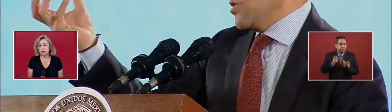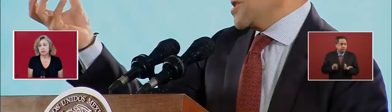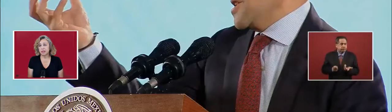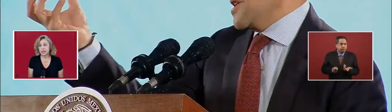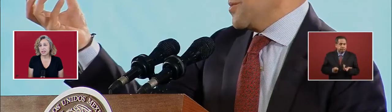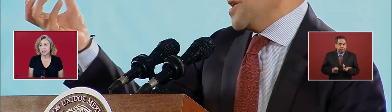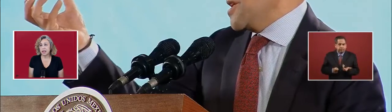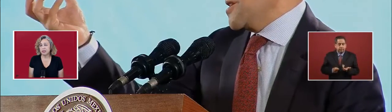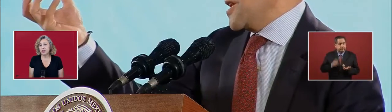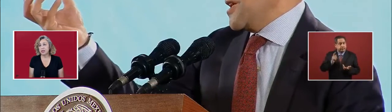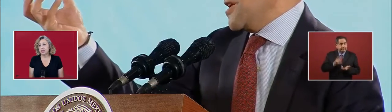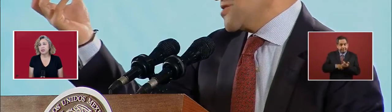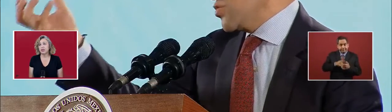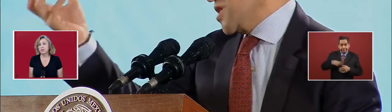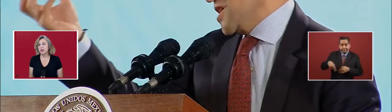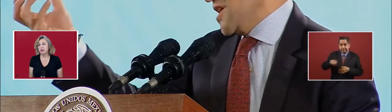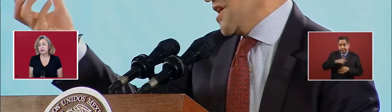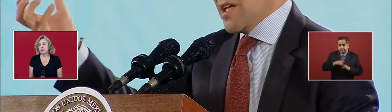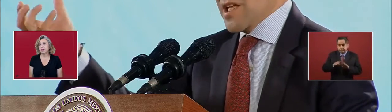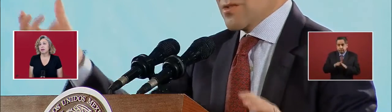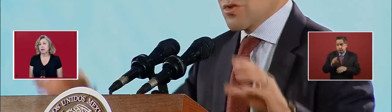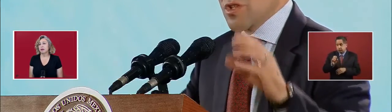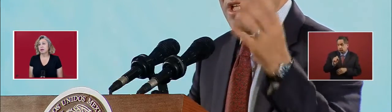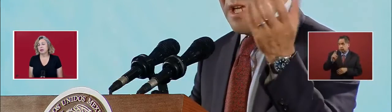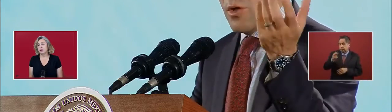So that's how they determine...